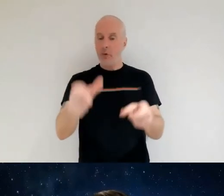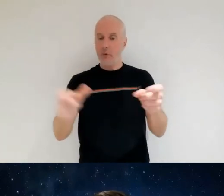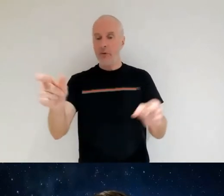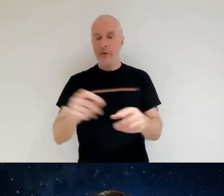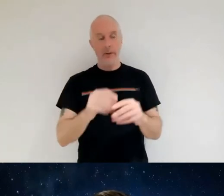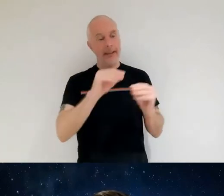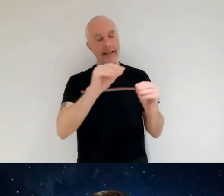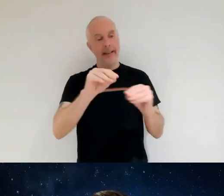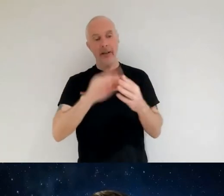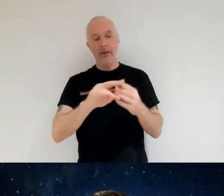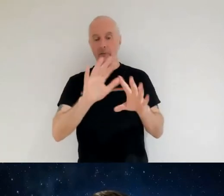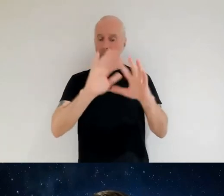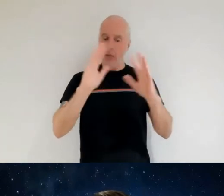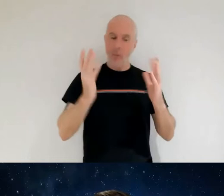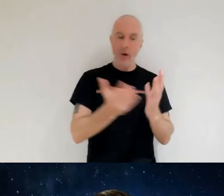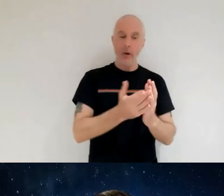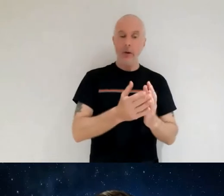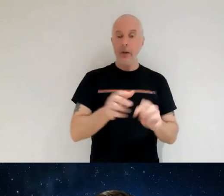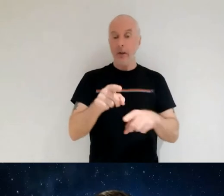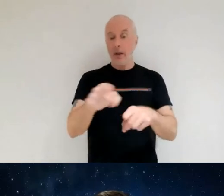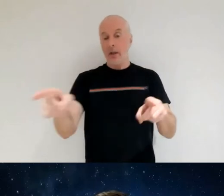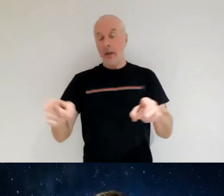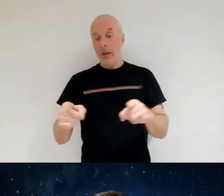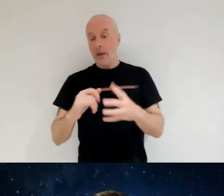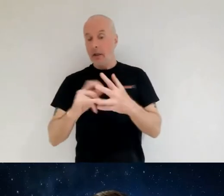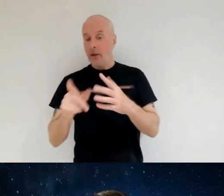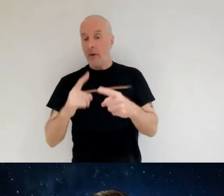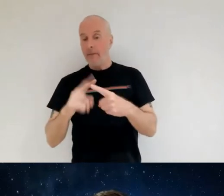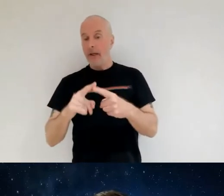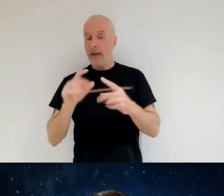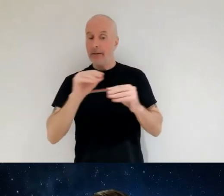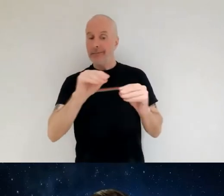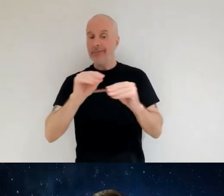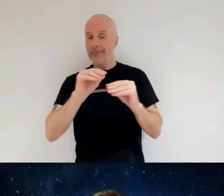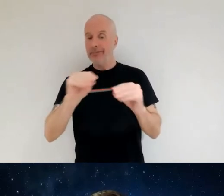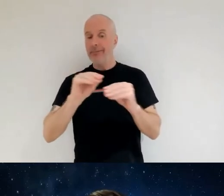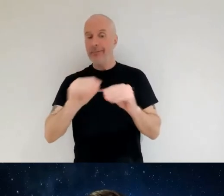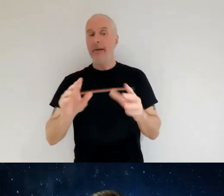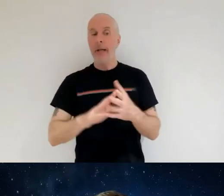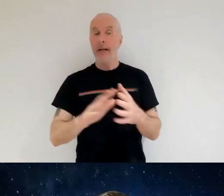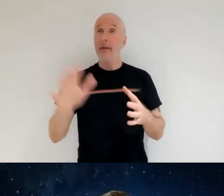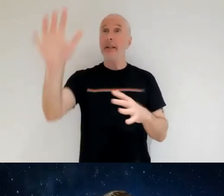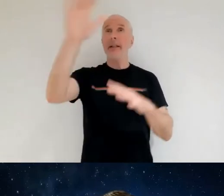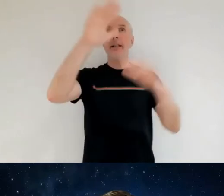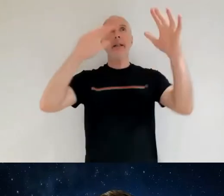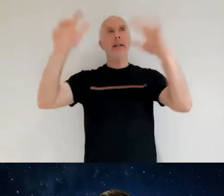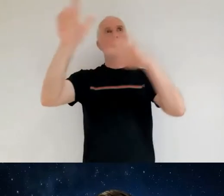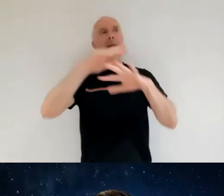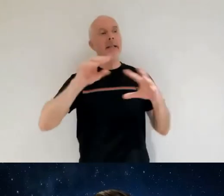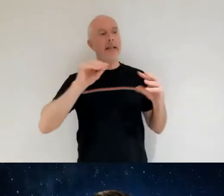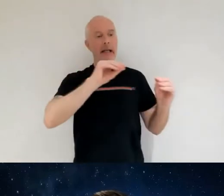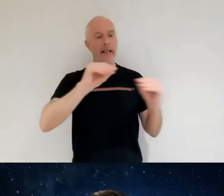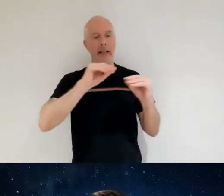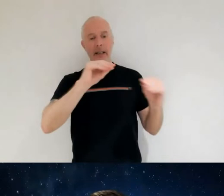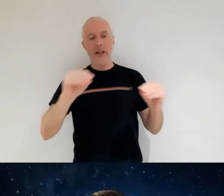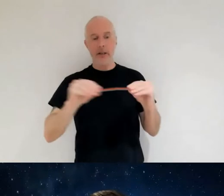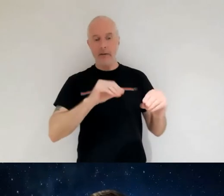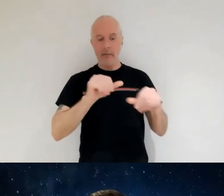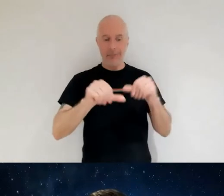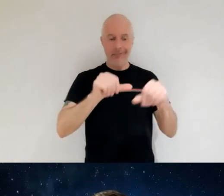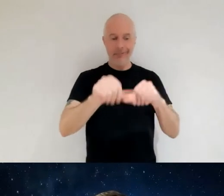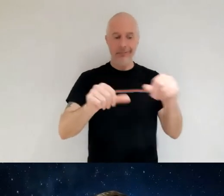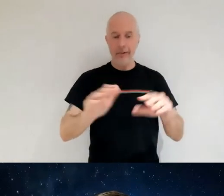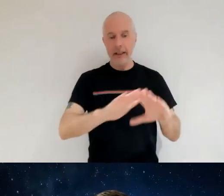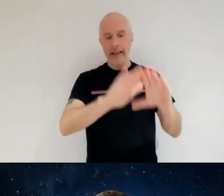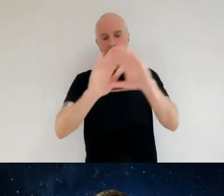teaching duties sophie has led on the development of space education programs on a national and international scale for organizations such